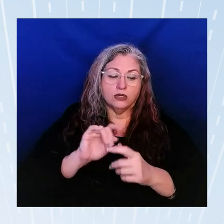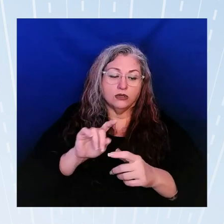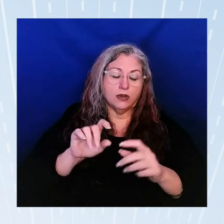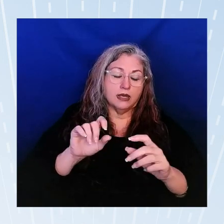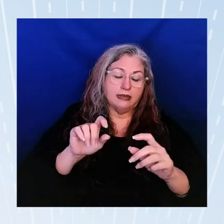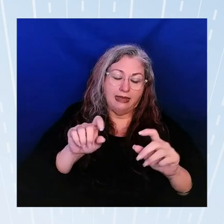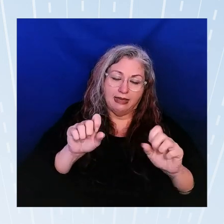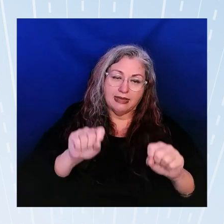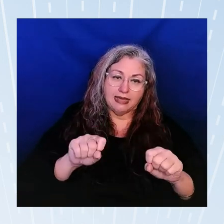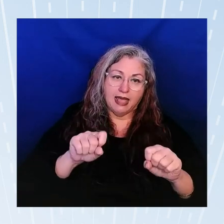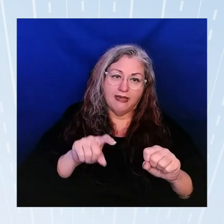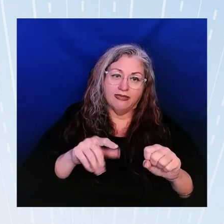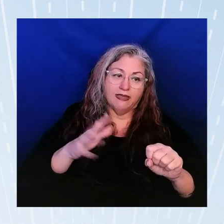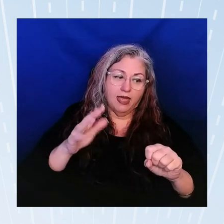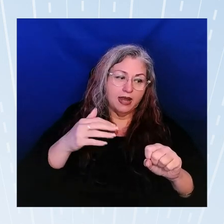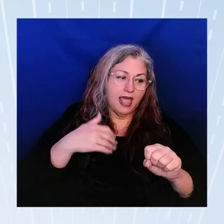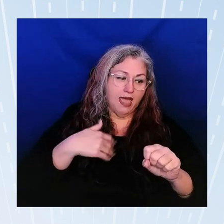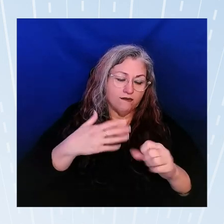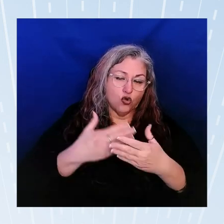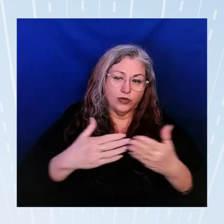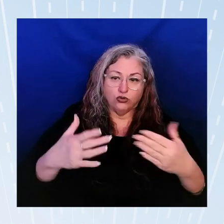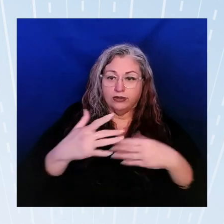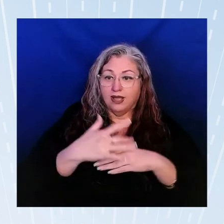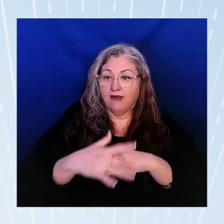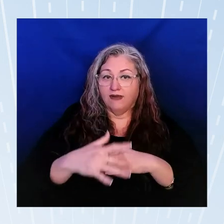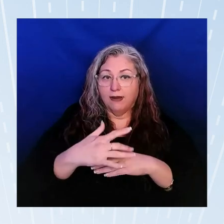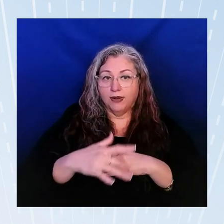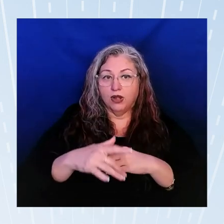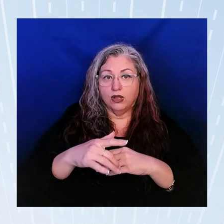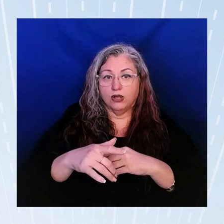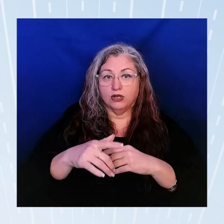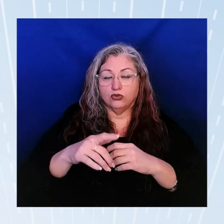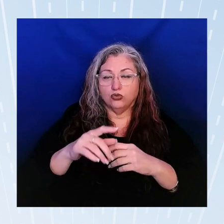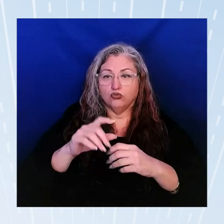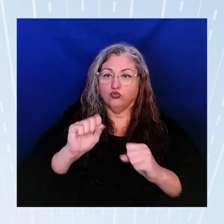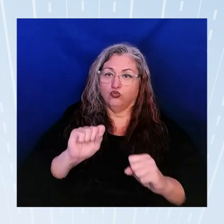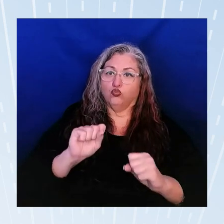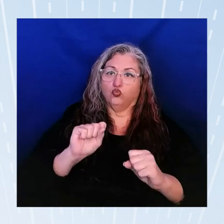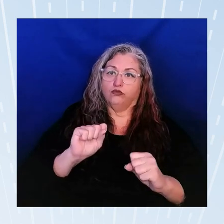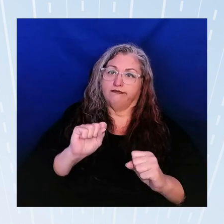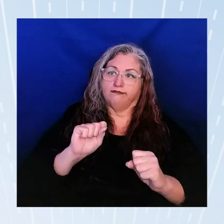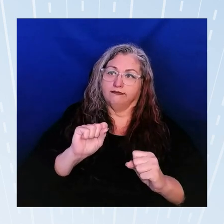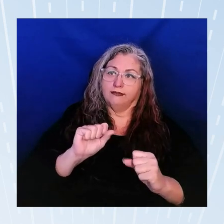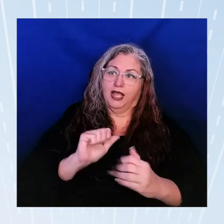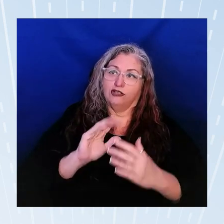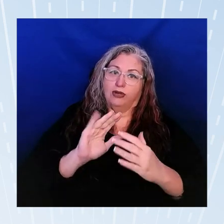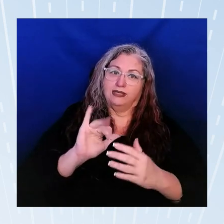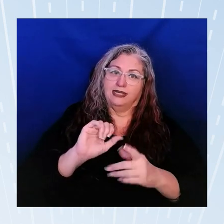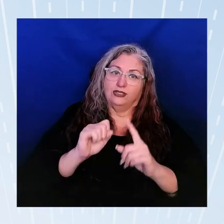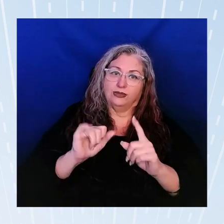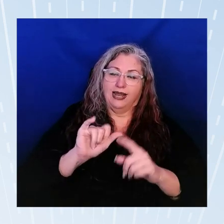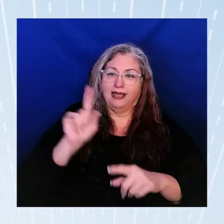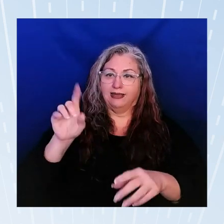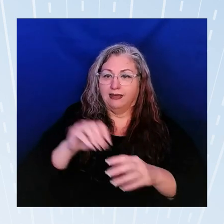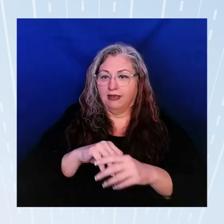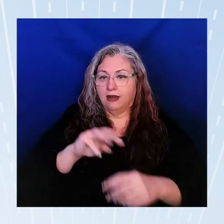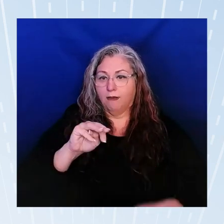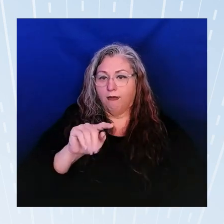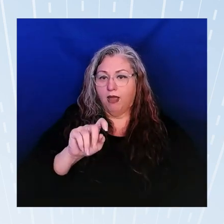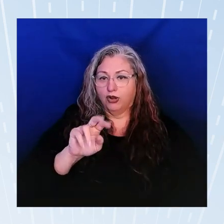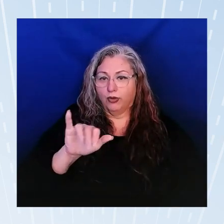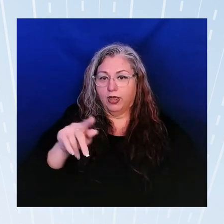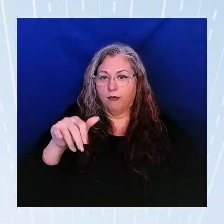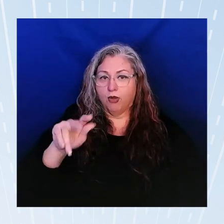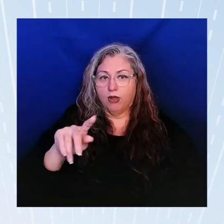that that they had resources available to address situations like what happened in Monterey Park and the question just is